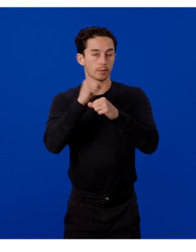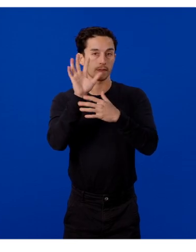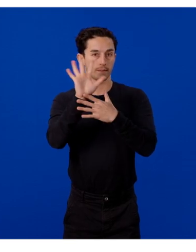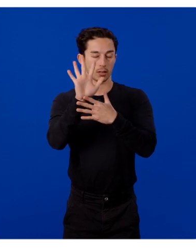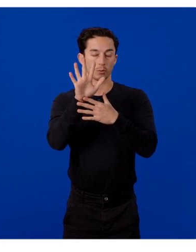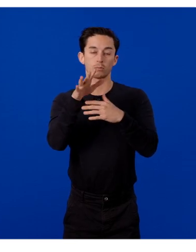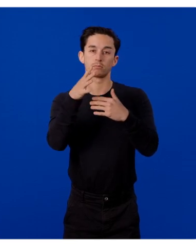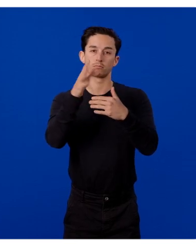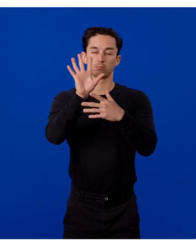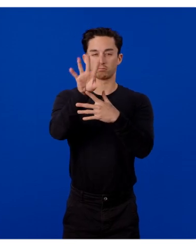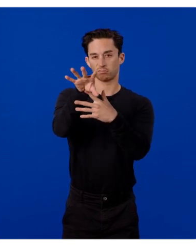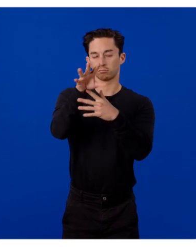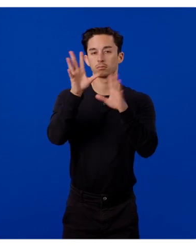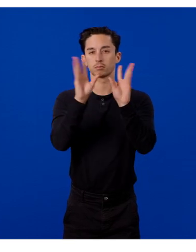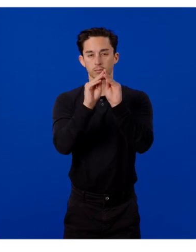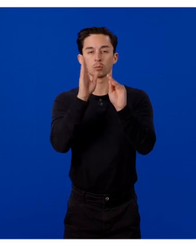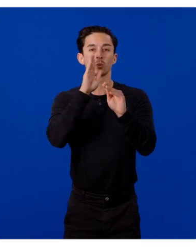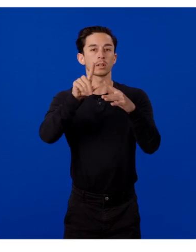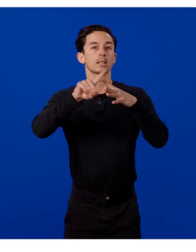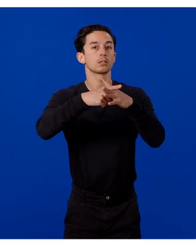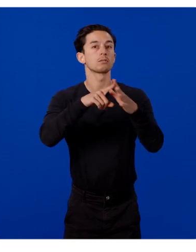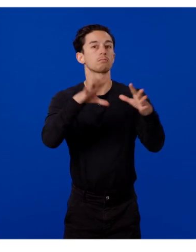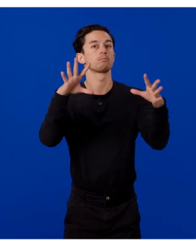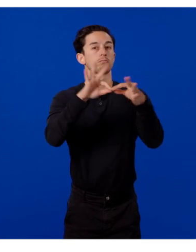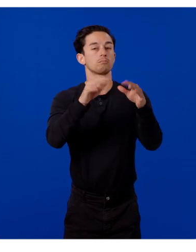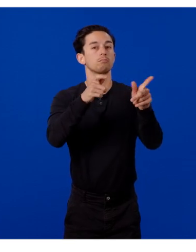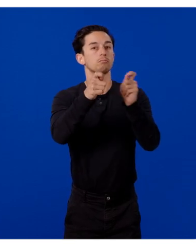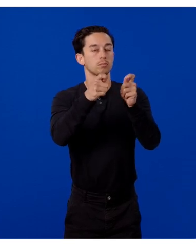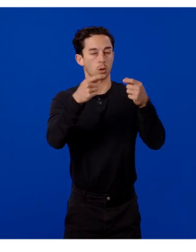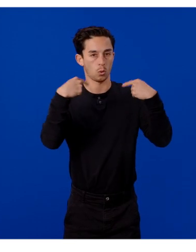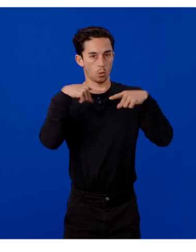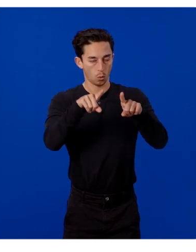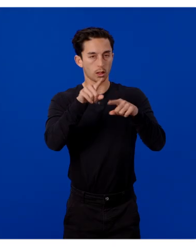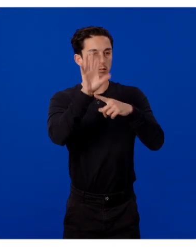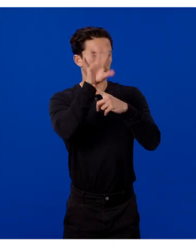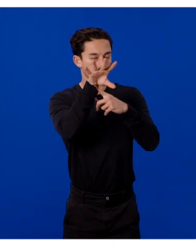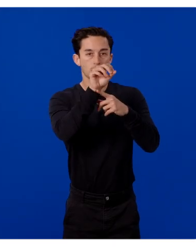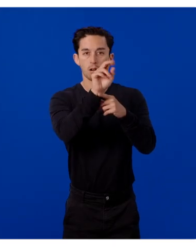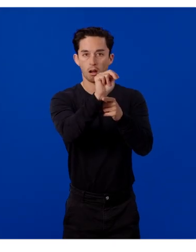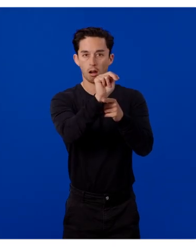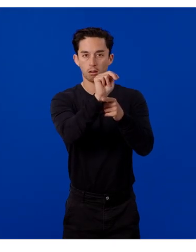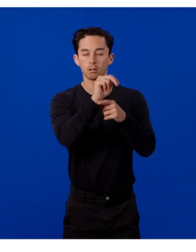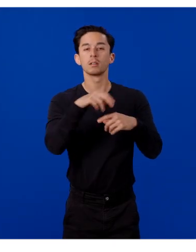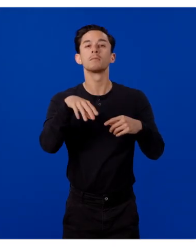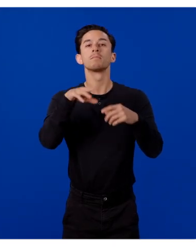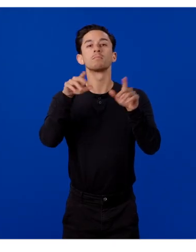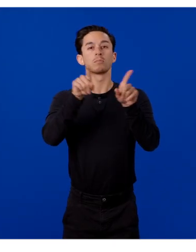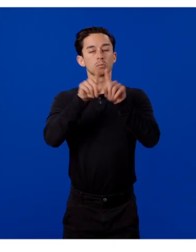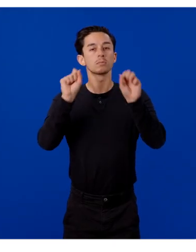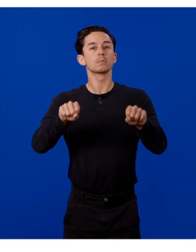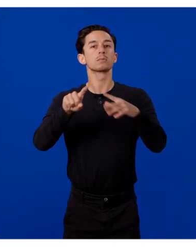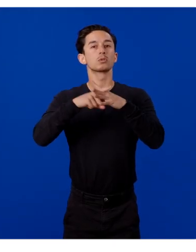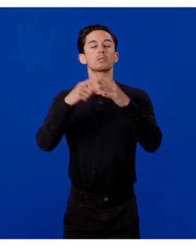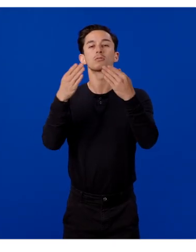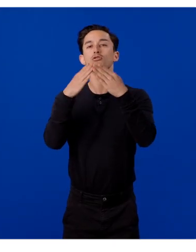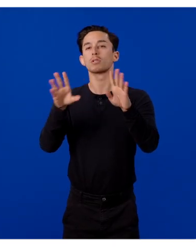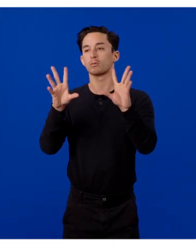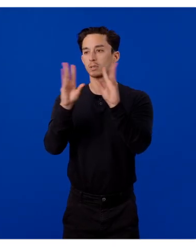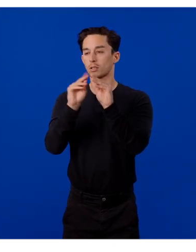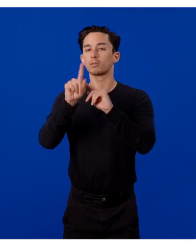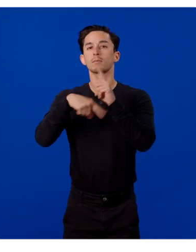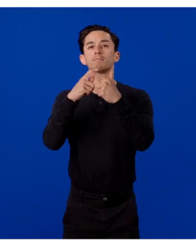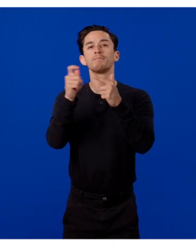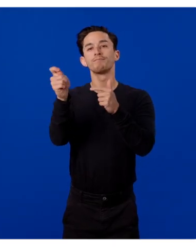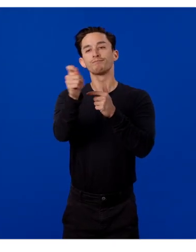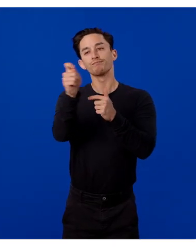which will initiate and manage the connection only while the camera is active. You could also start a general session and then toggle the